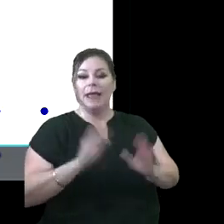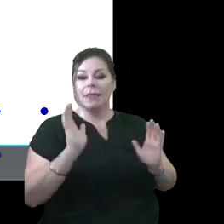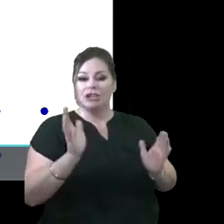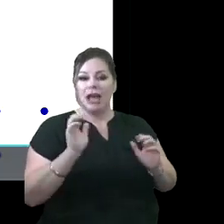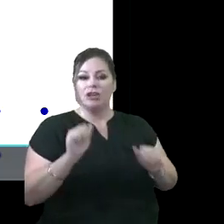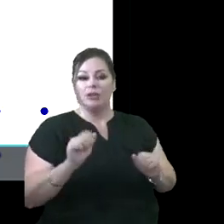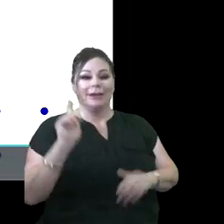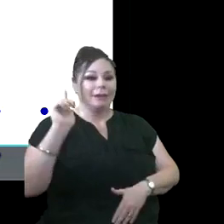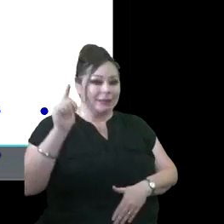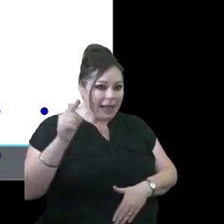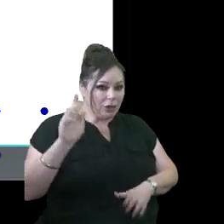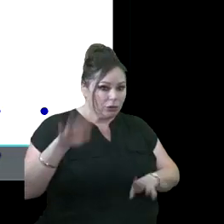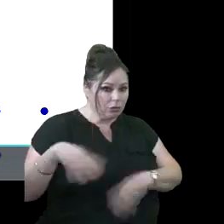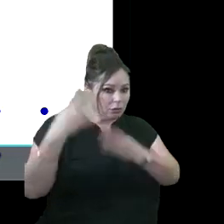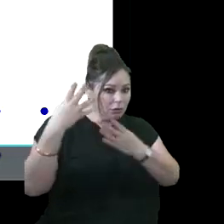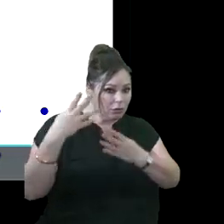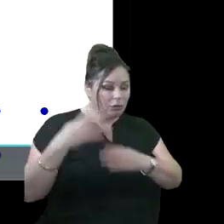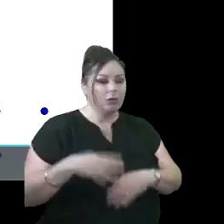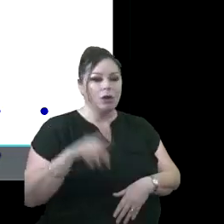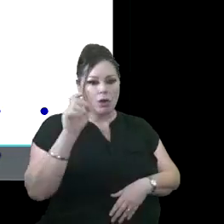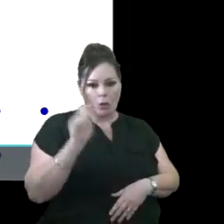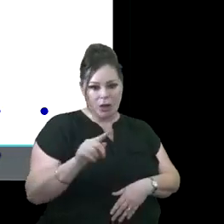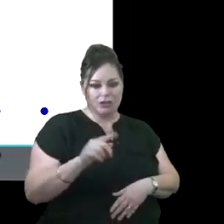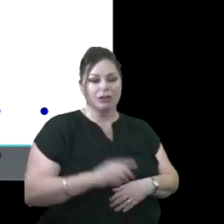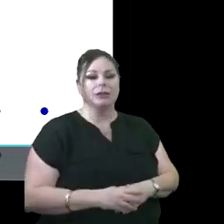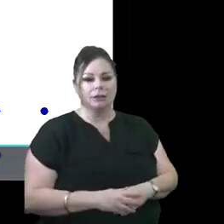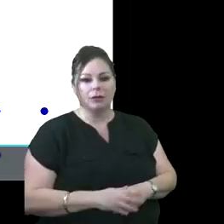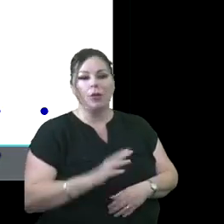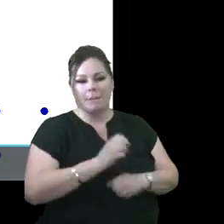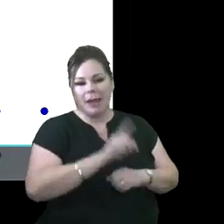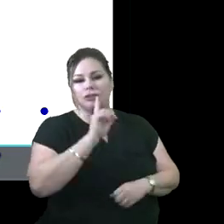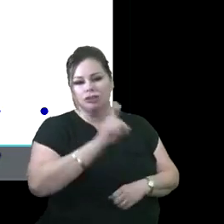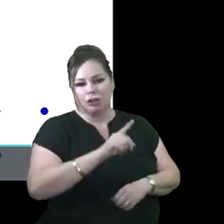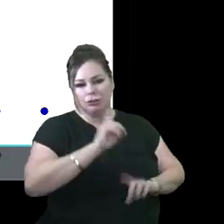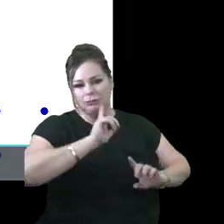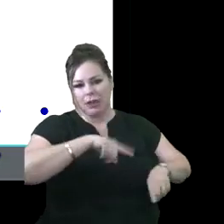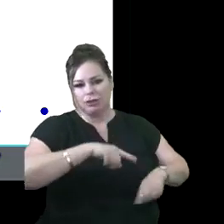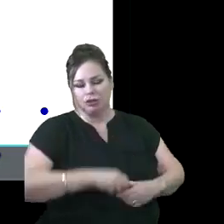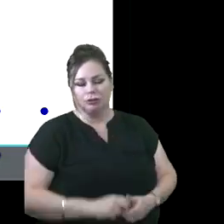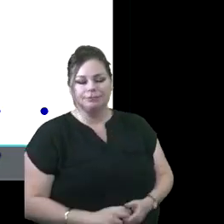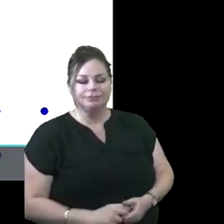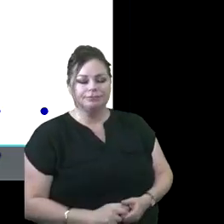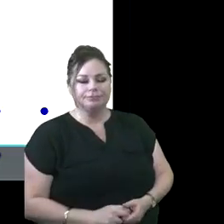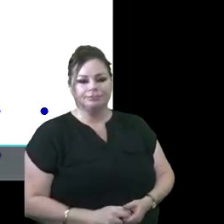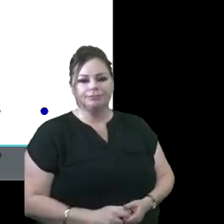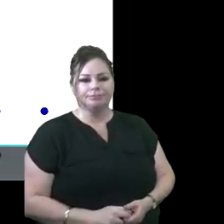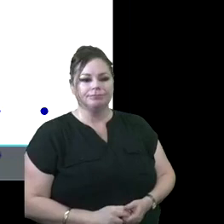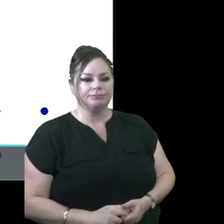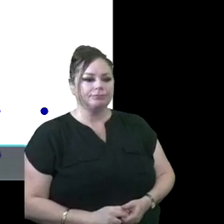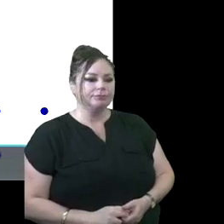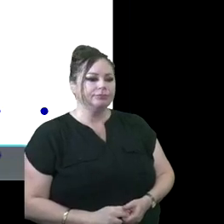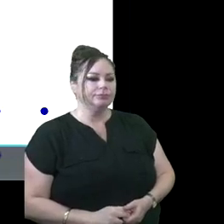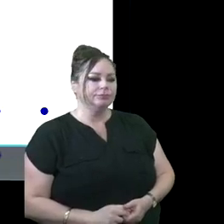go to and raise your questions so that we can make certain that we get you the answers that you need.